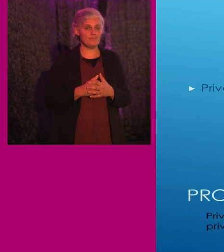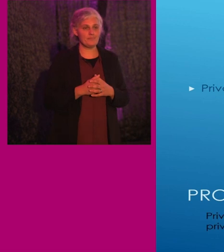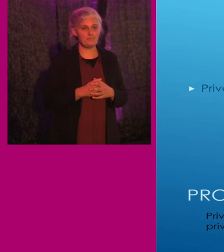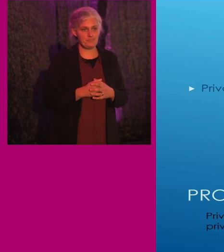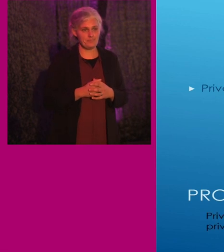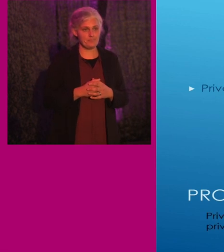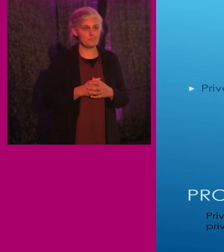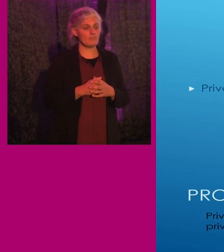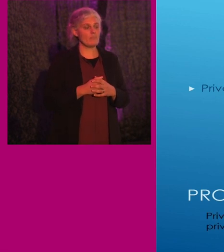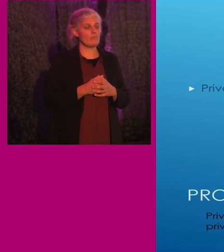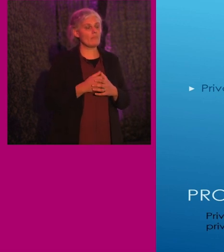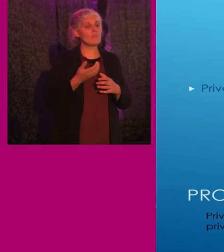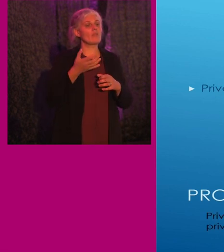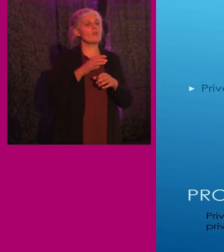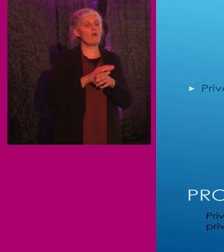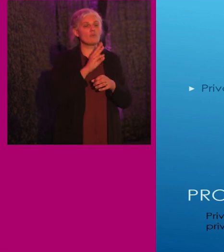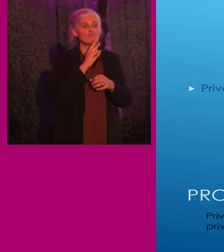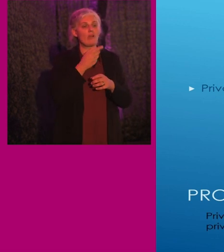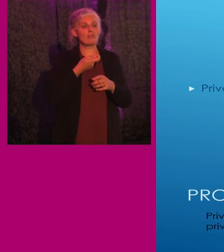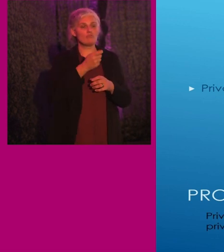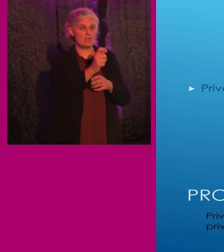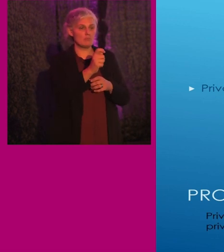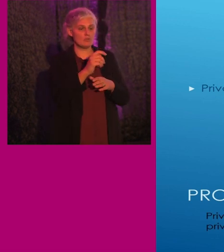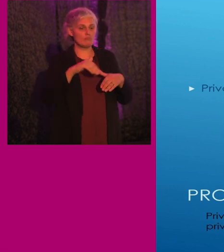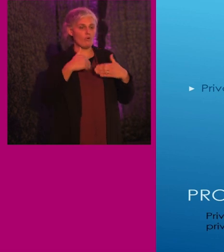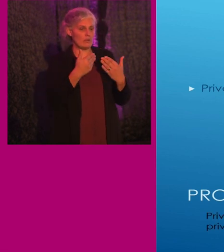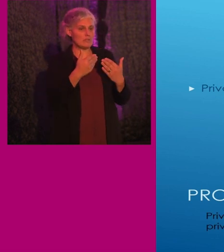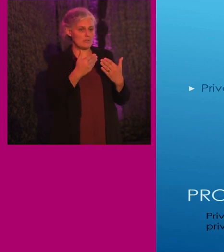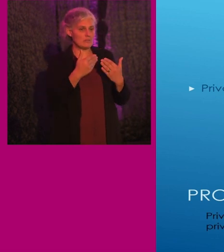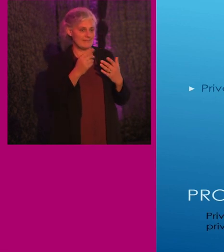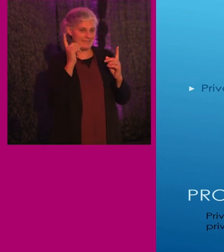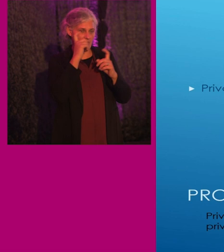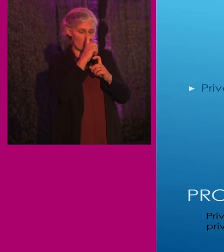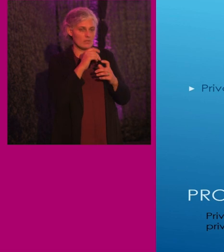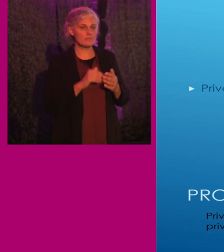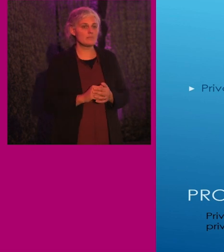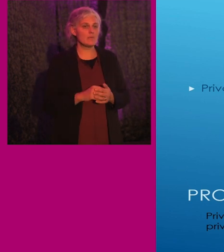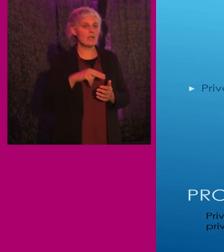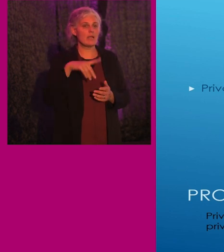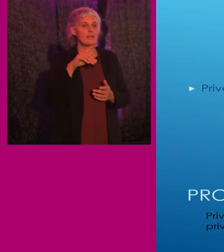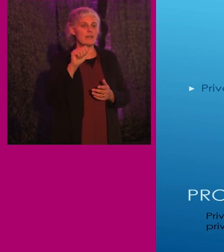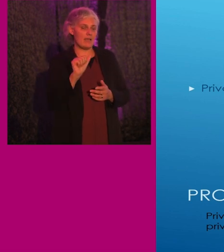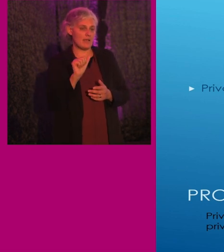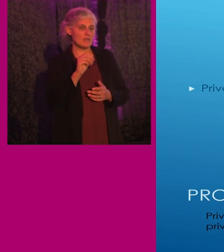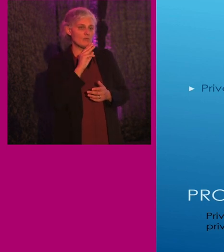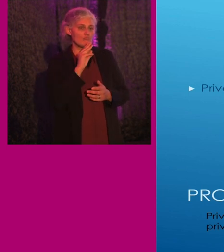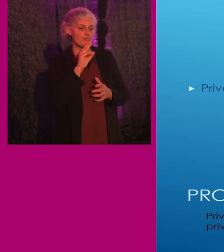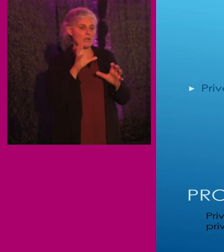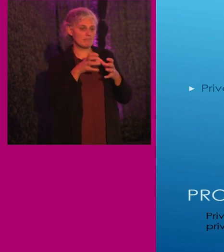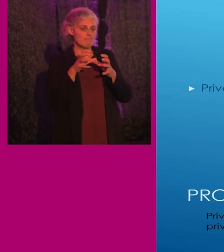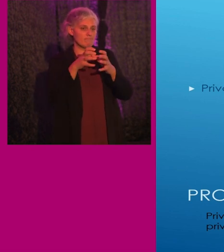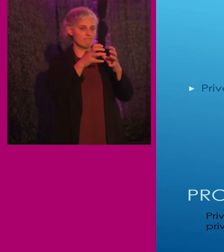Coverage of private transportation providers is complicated. The ADA covers private entities